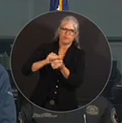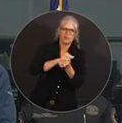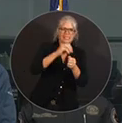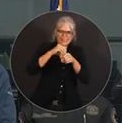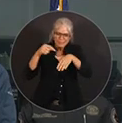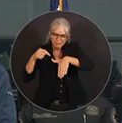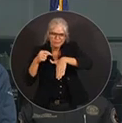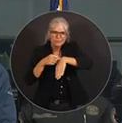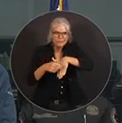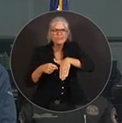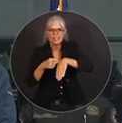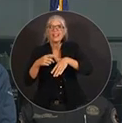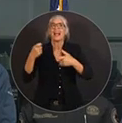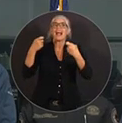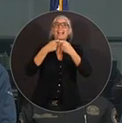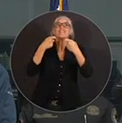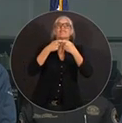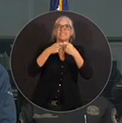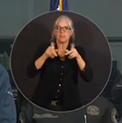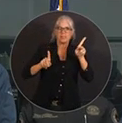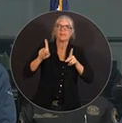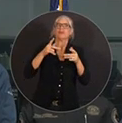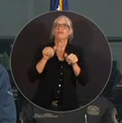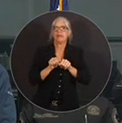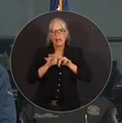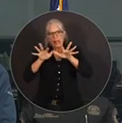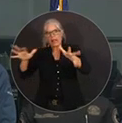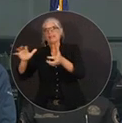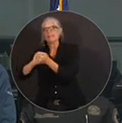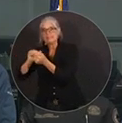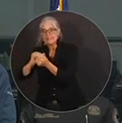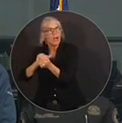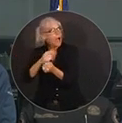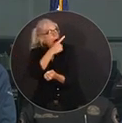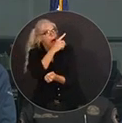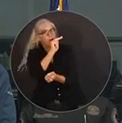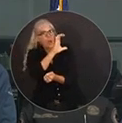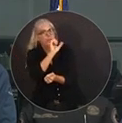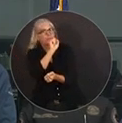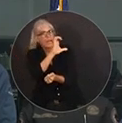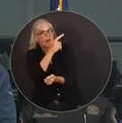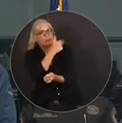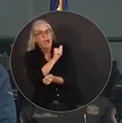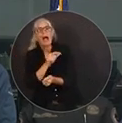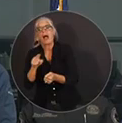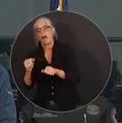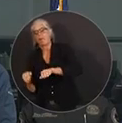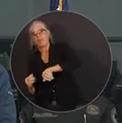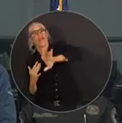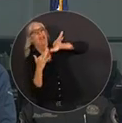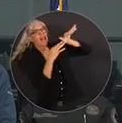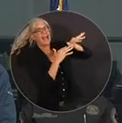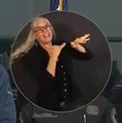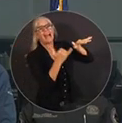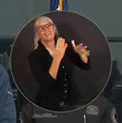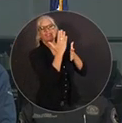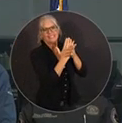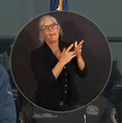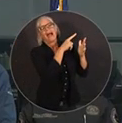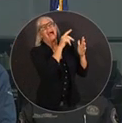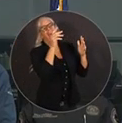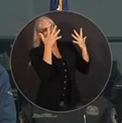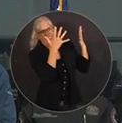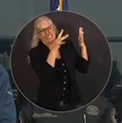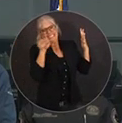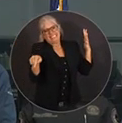lot of linemen surged into those states still working on major power restoration. So some of these linemen are coming into Florida from